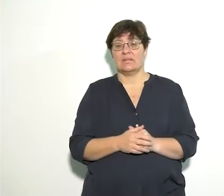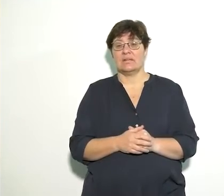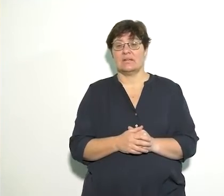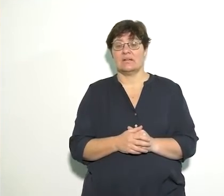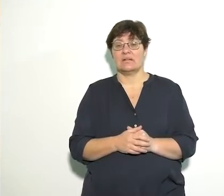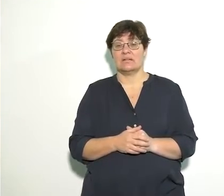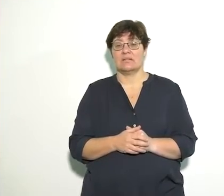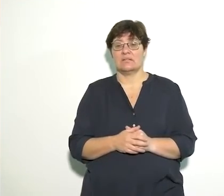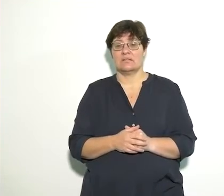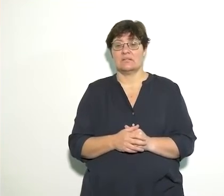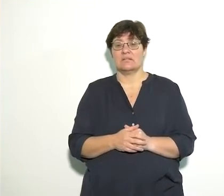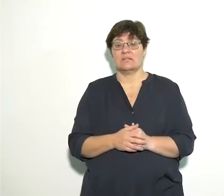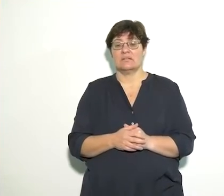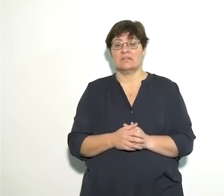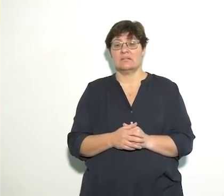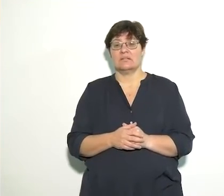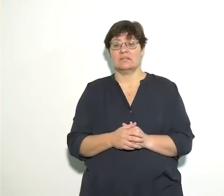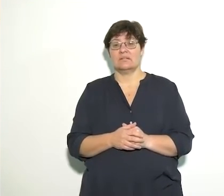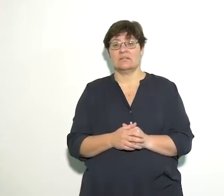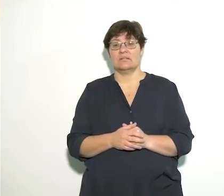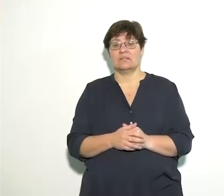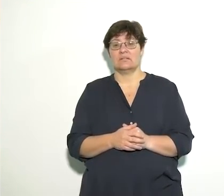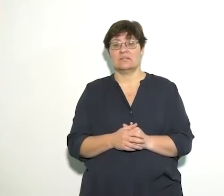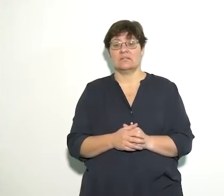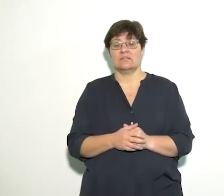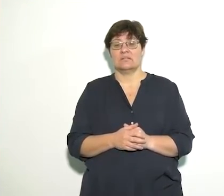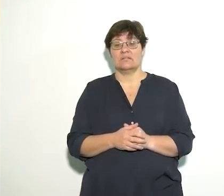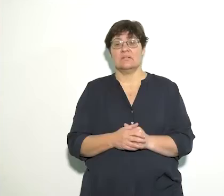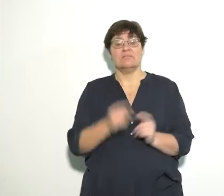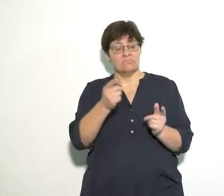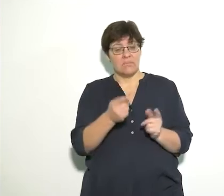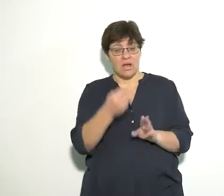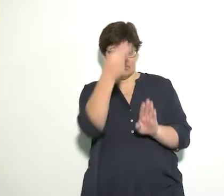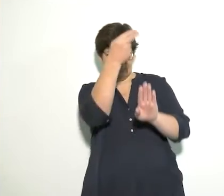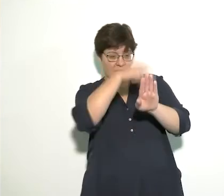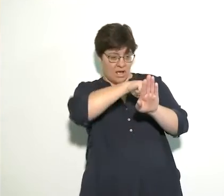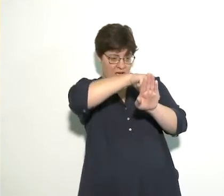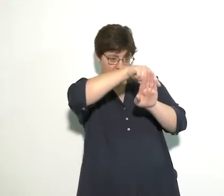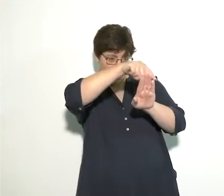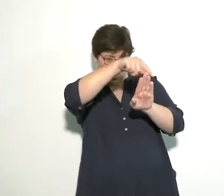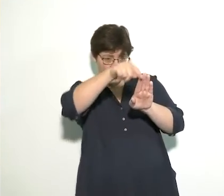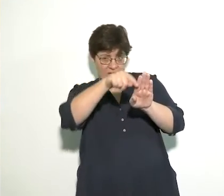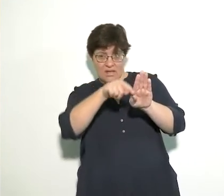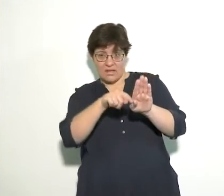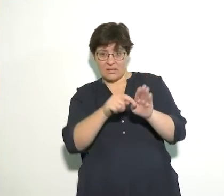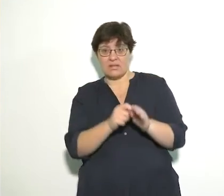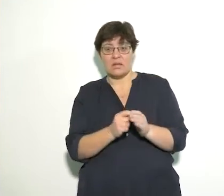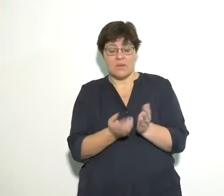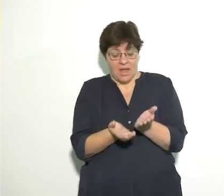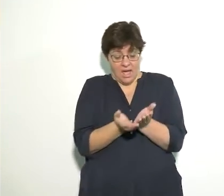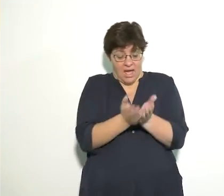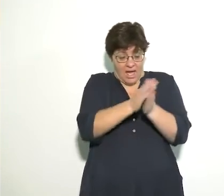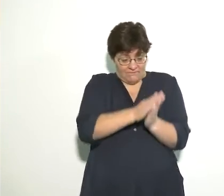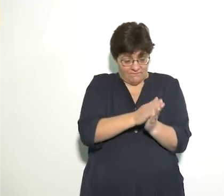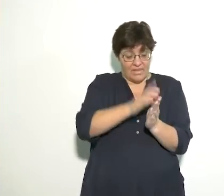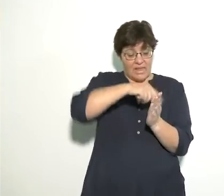You then need to trace your sock on the page, fold your page in